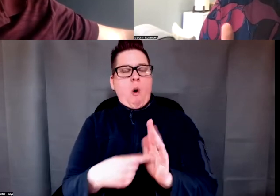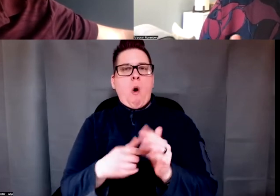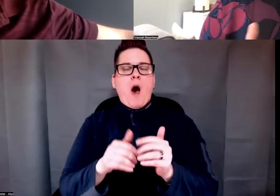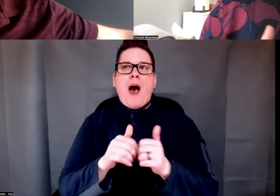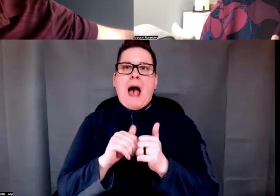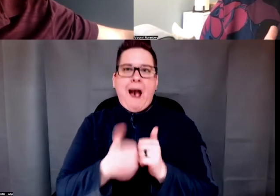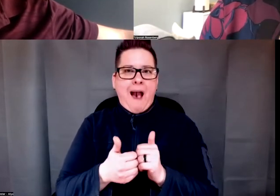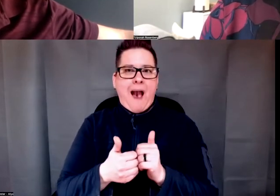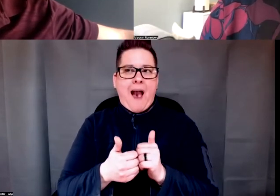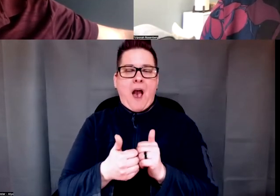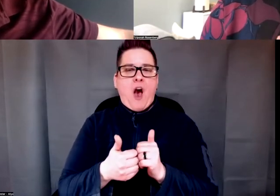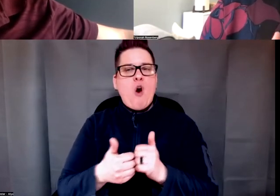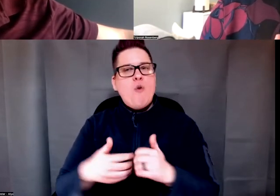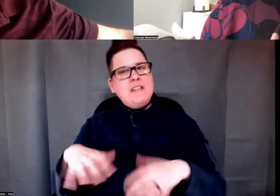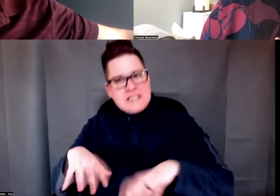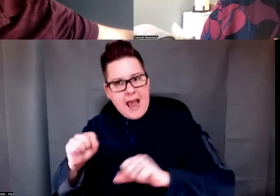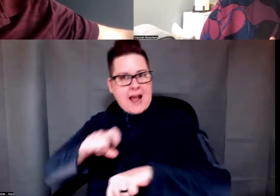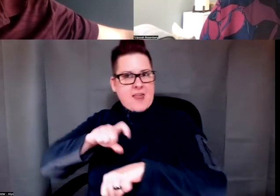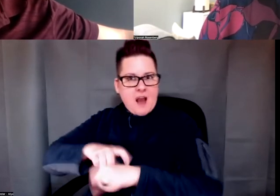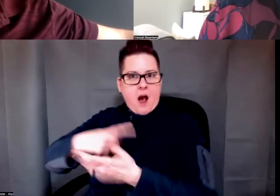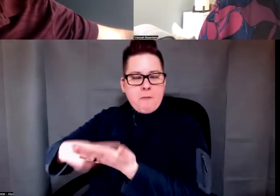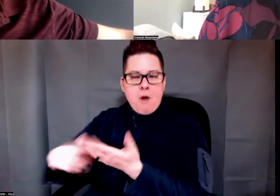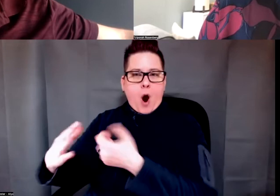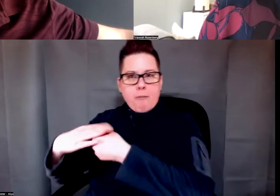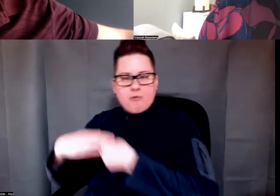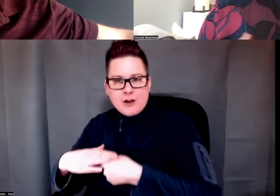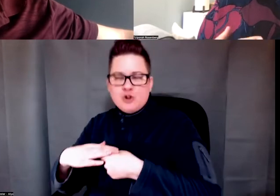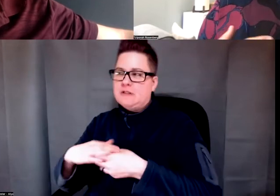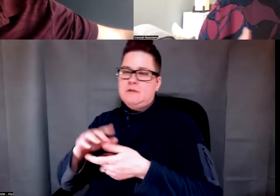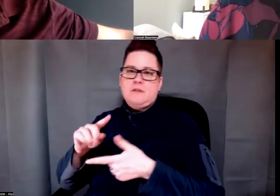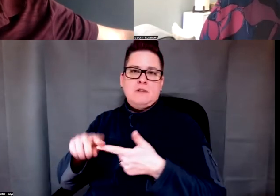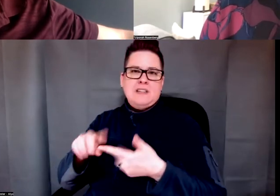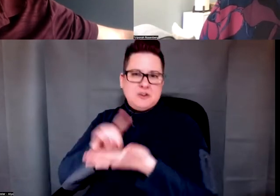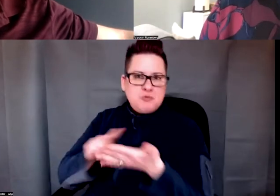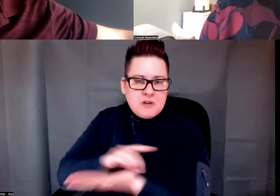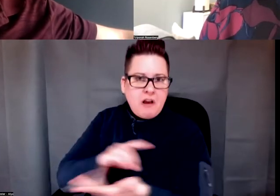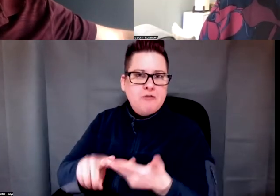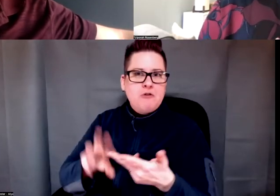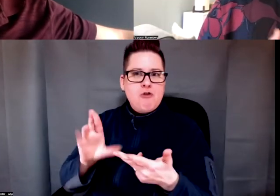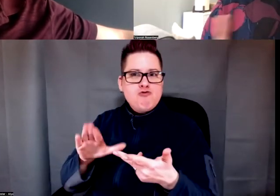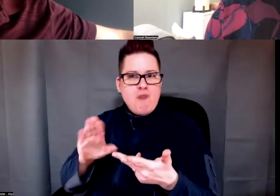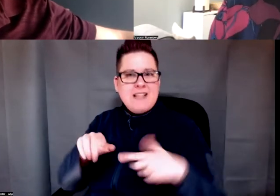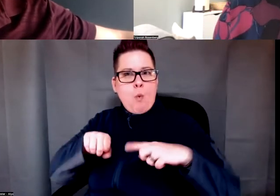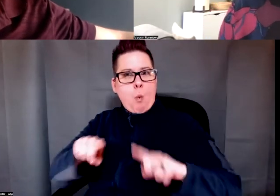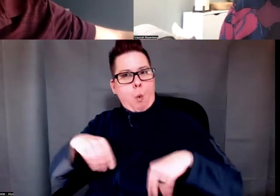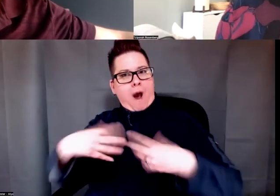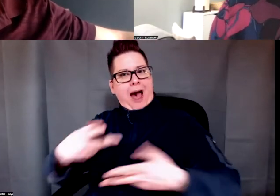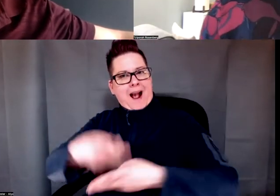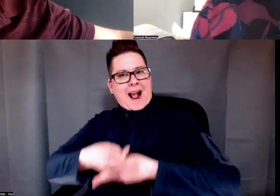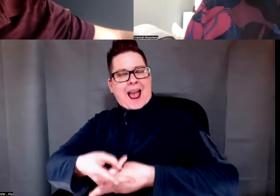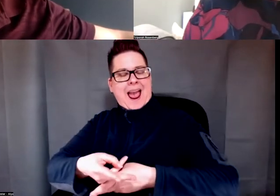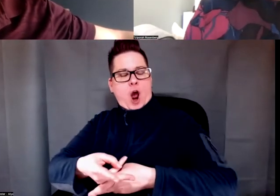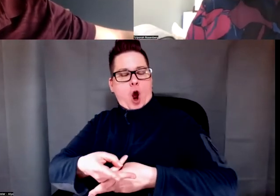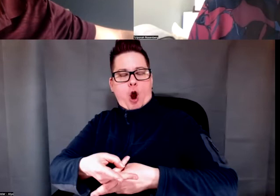making space to talk about oppression discrimination racism as part of our clinical care delivery. I mean the outcome data that you